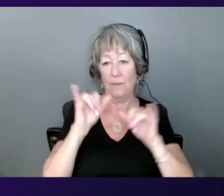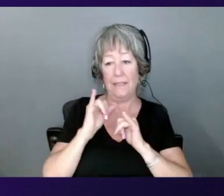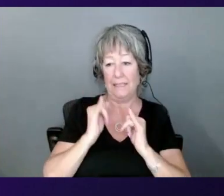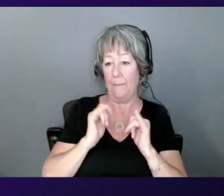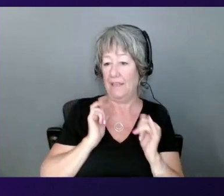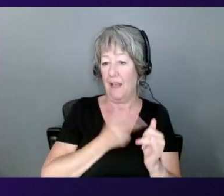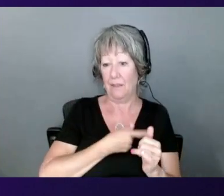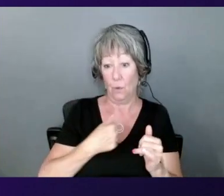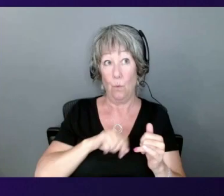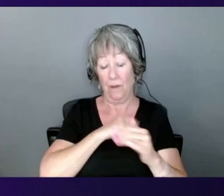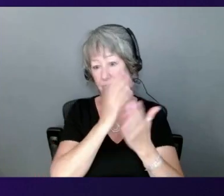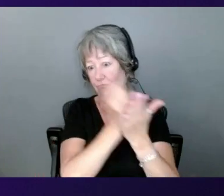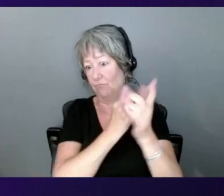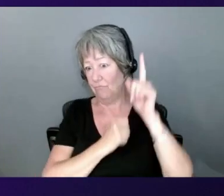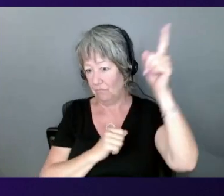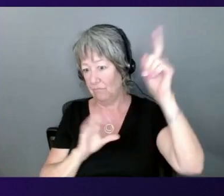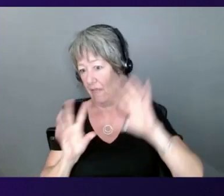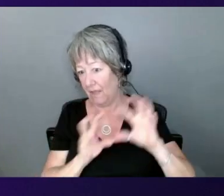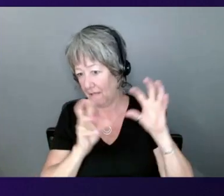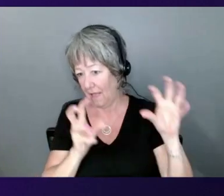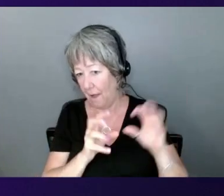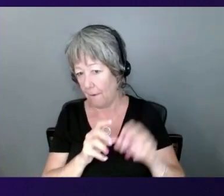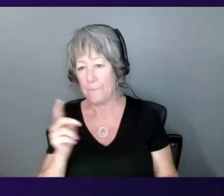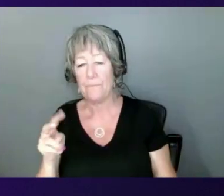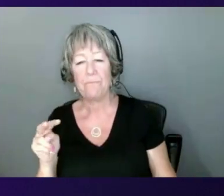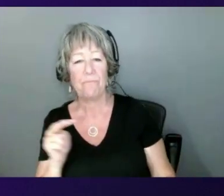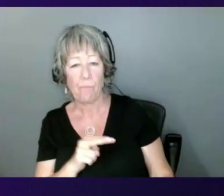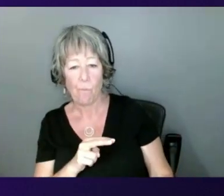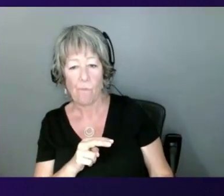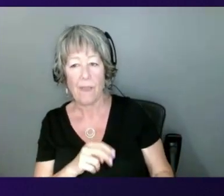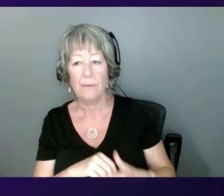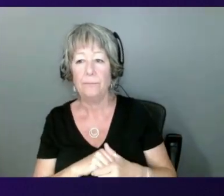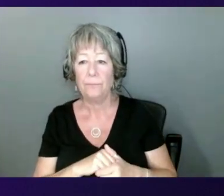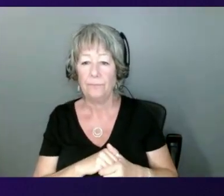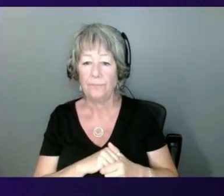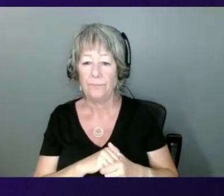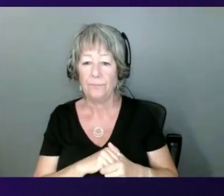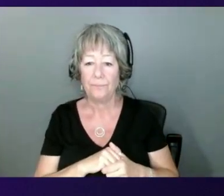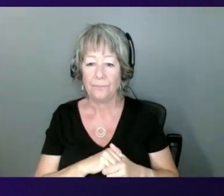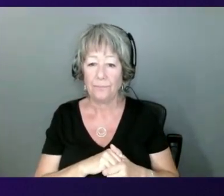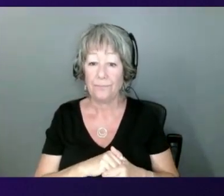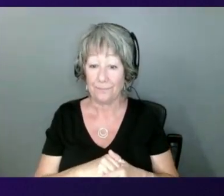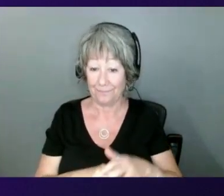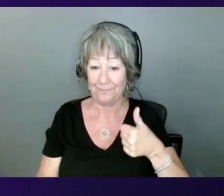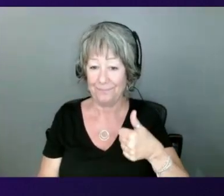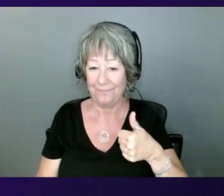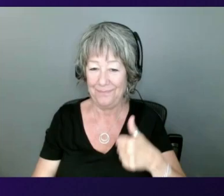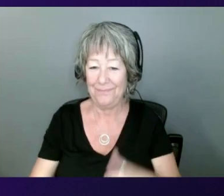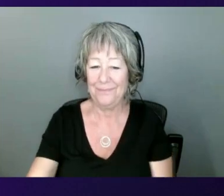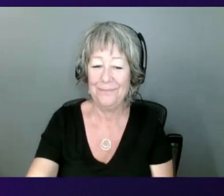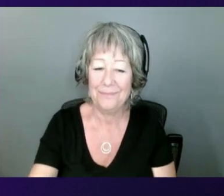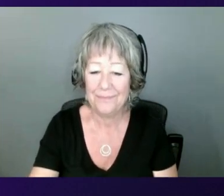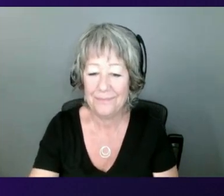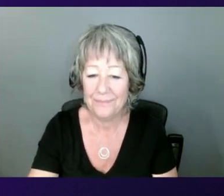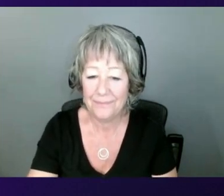Yeah, I love how you describe, you know, devices and building blocks like this that have